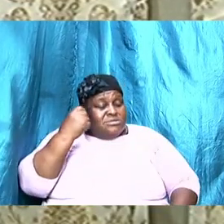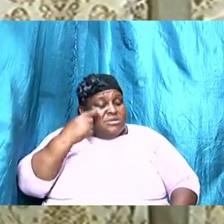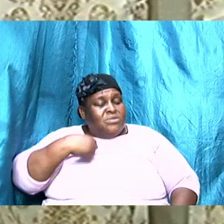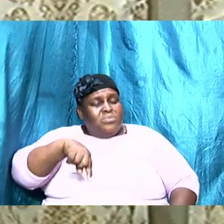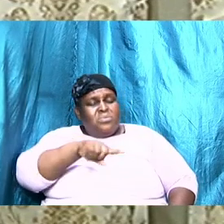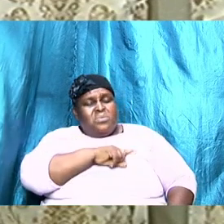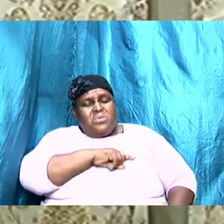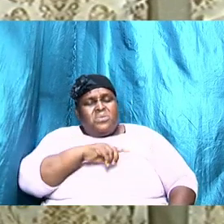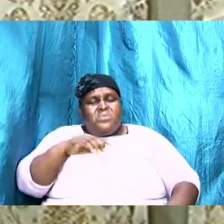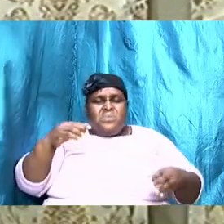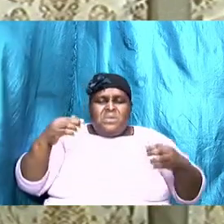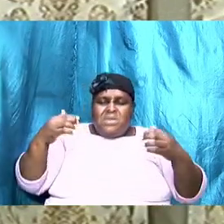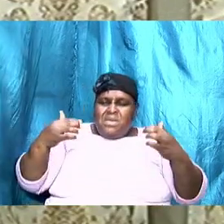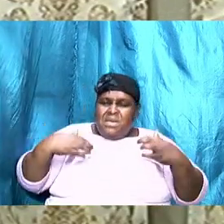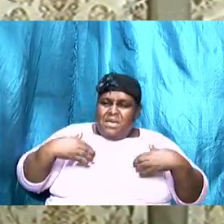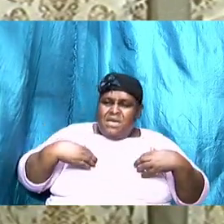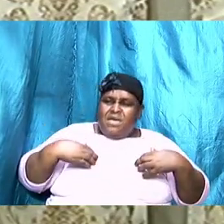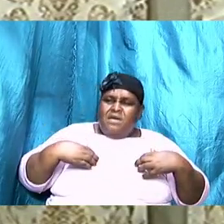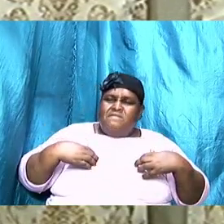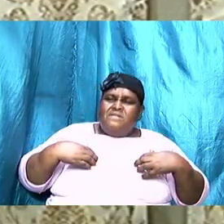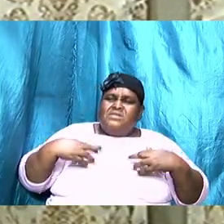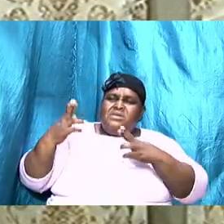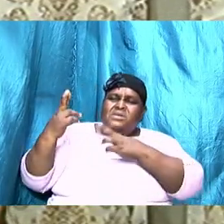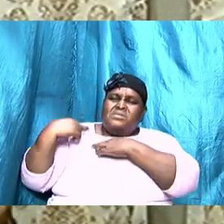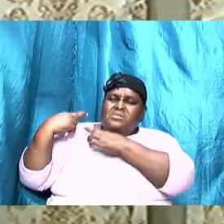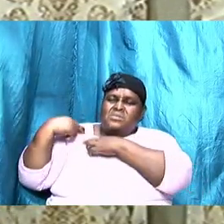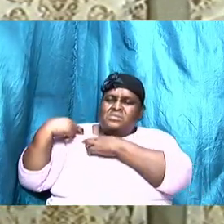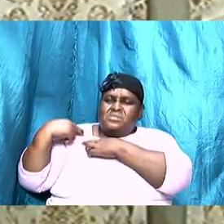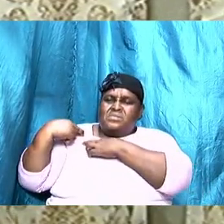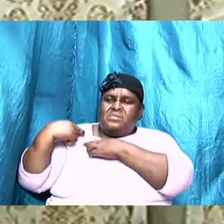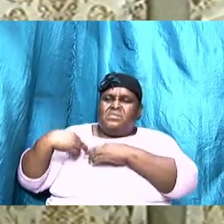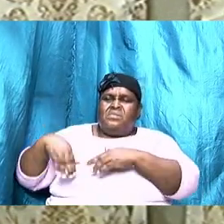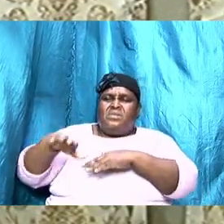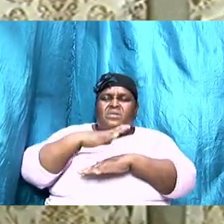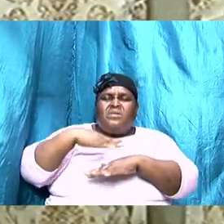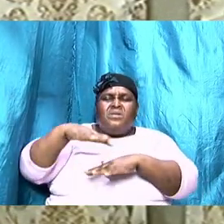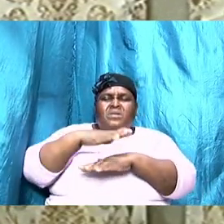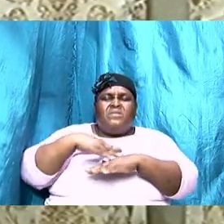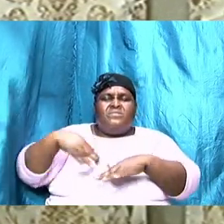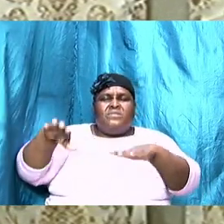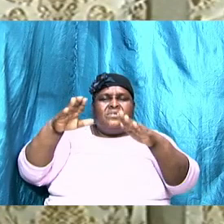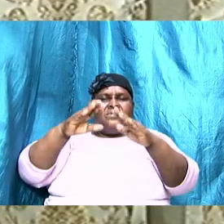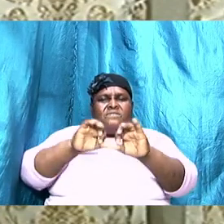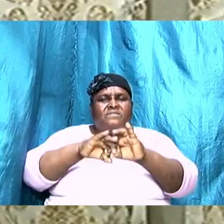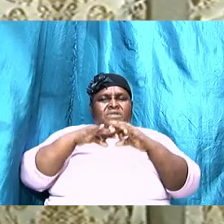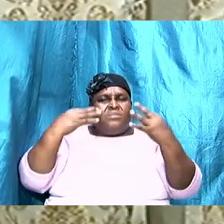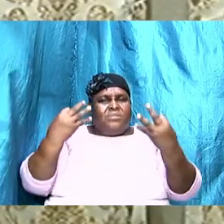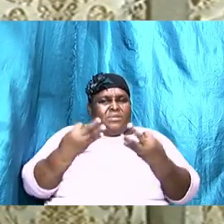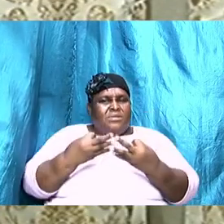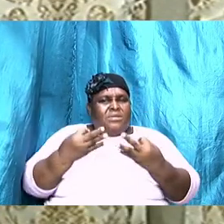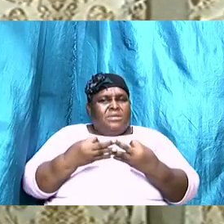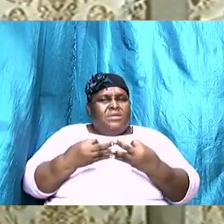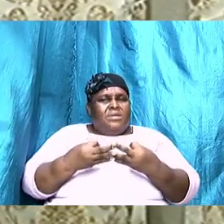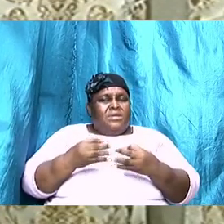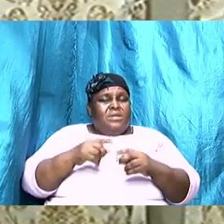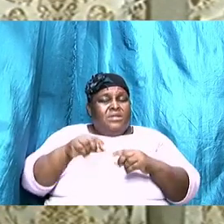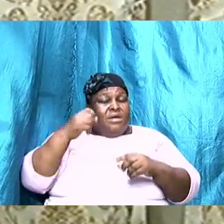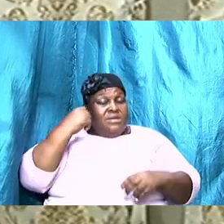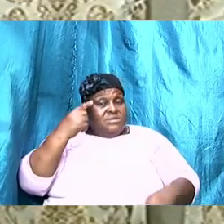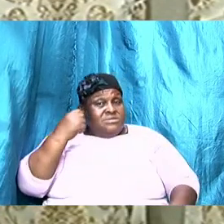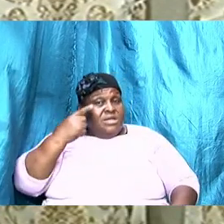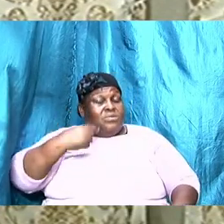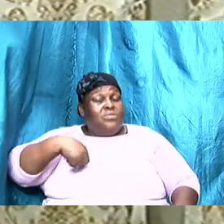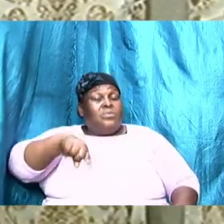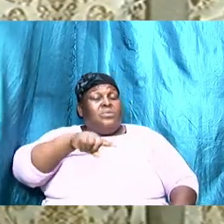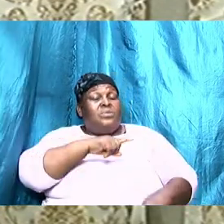role and the ultimate responsibility over our household but understand that when we